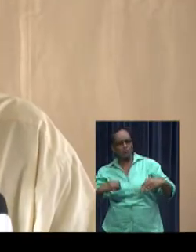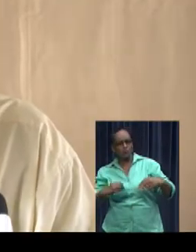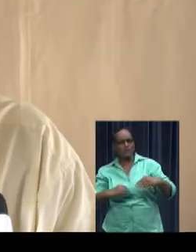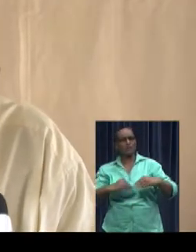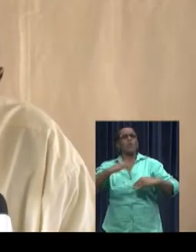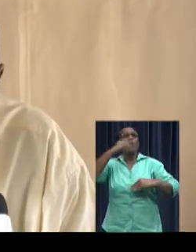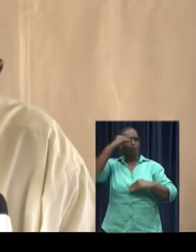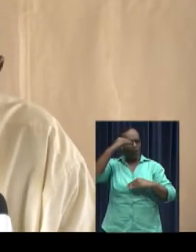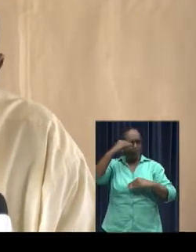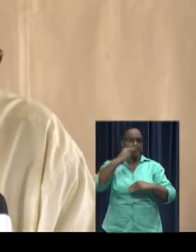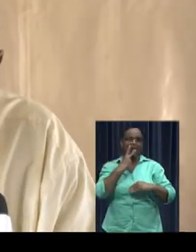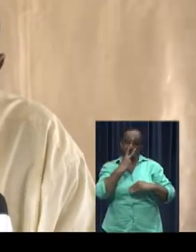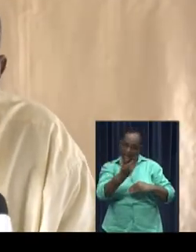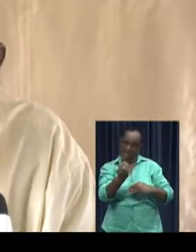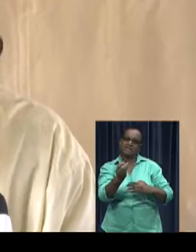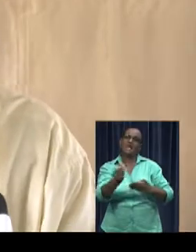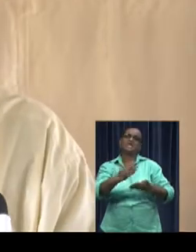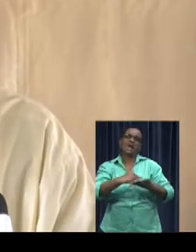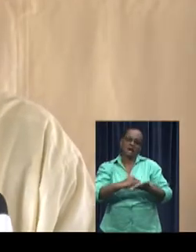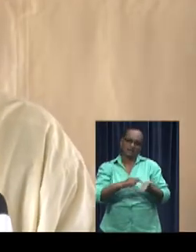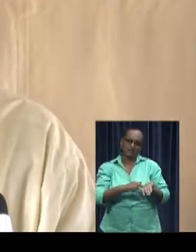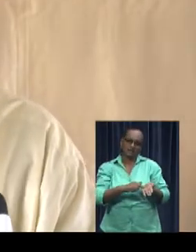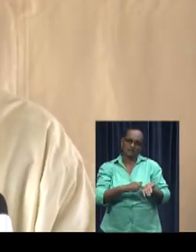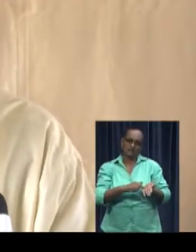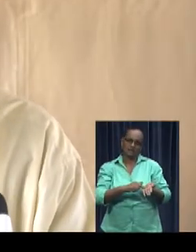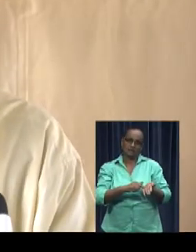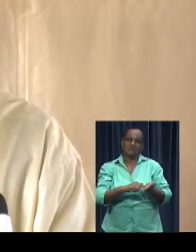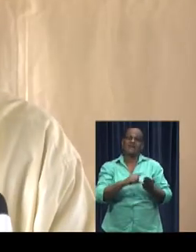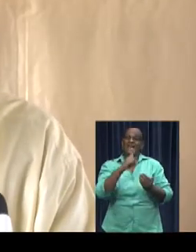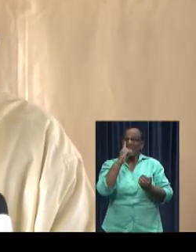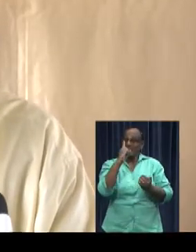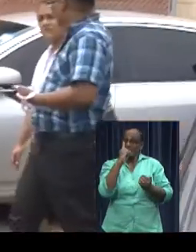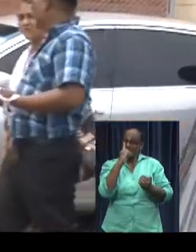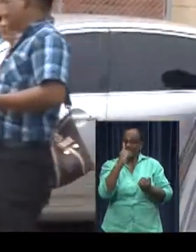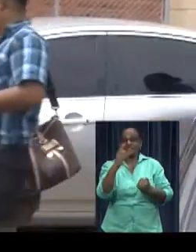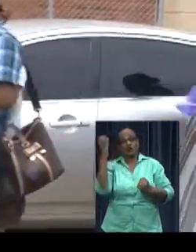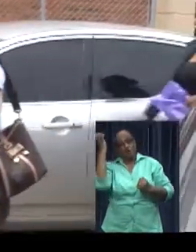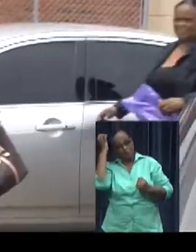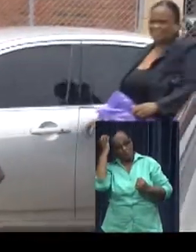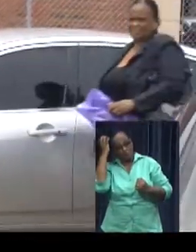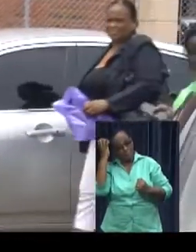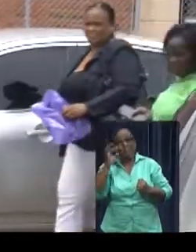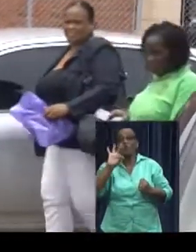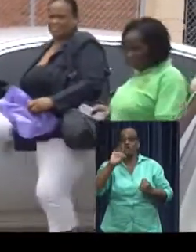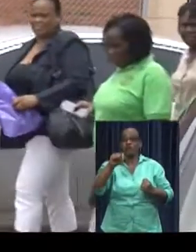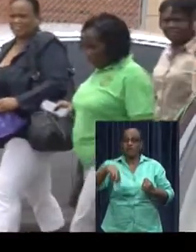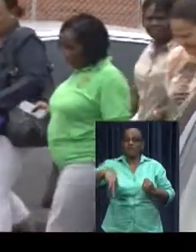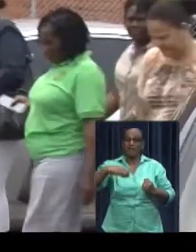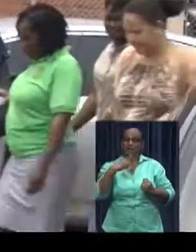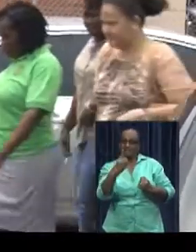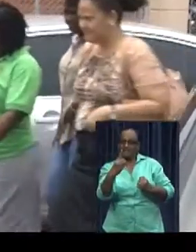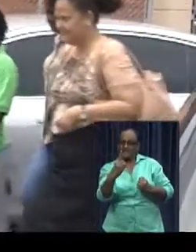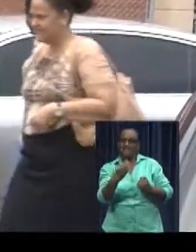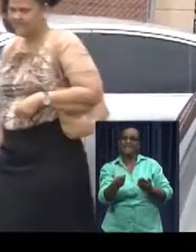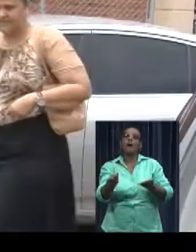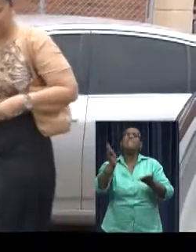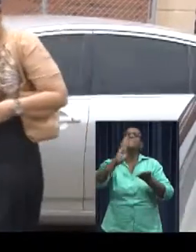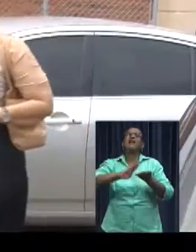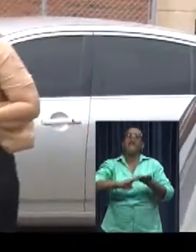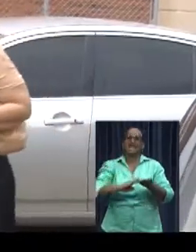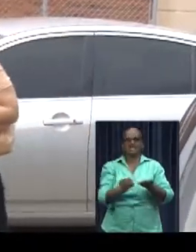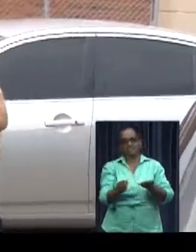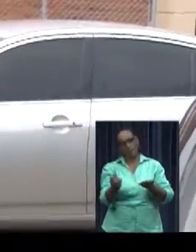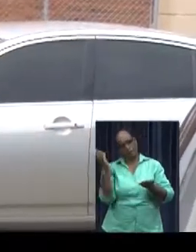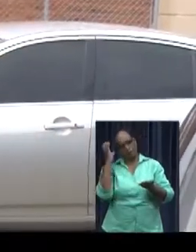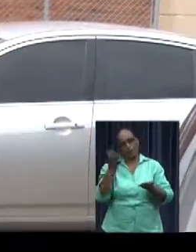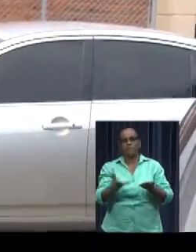improved by more than 100%. However, one of the main points of concern is, according